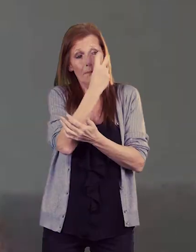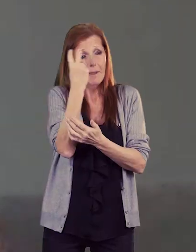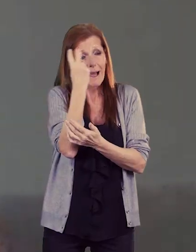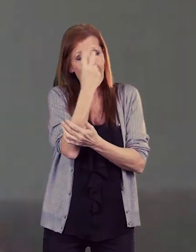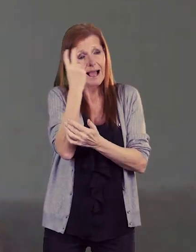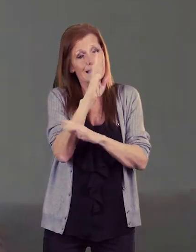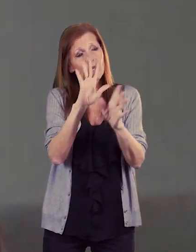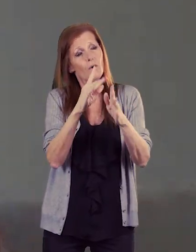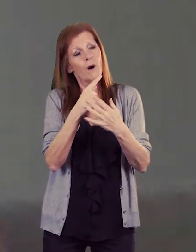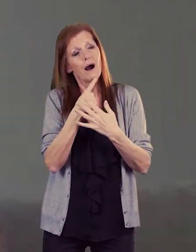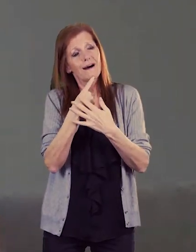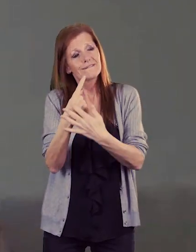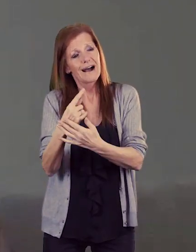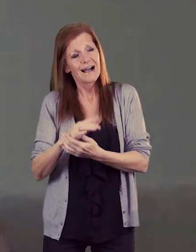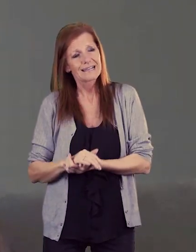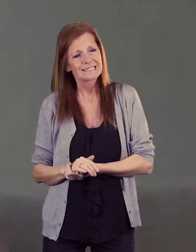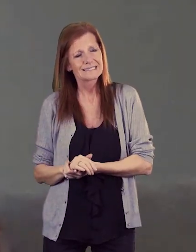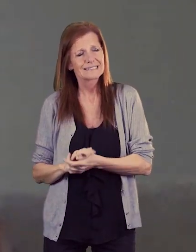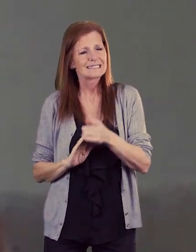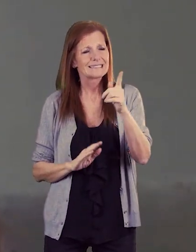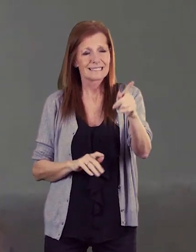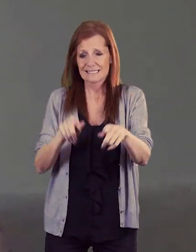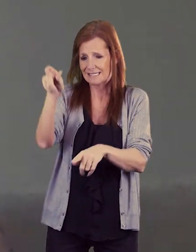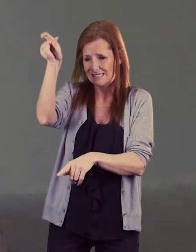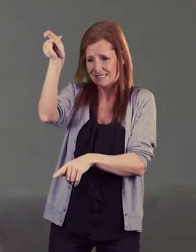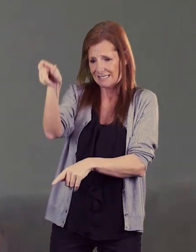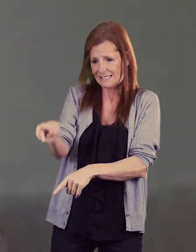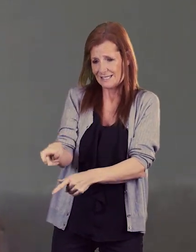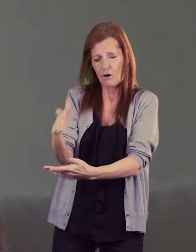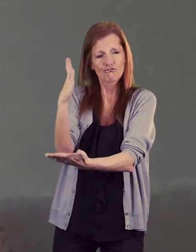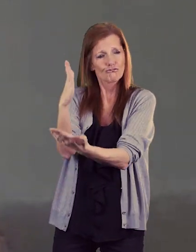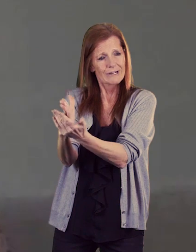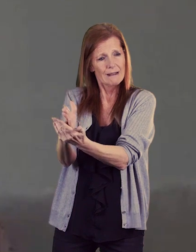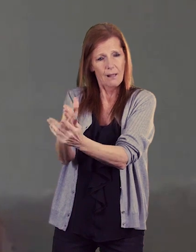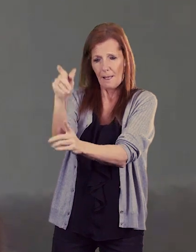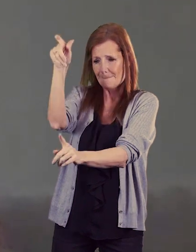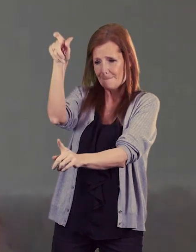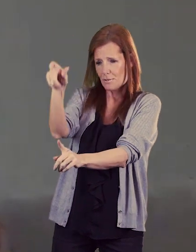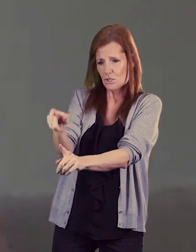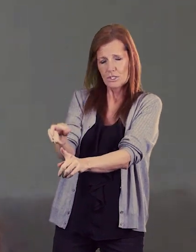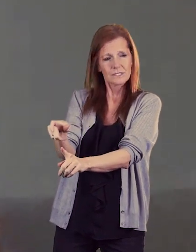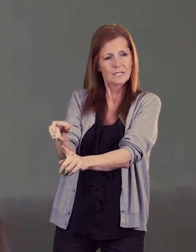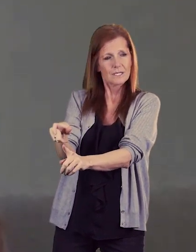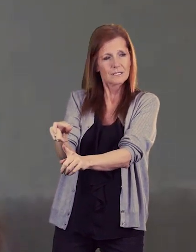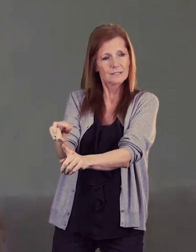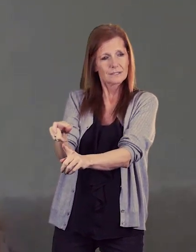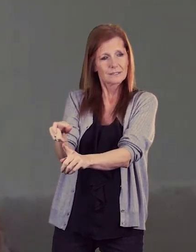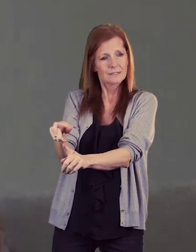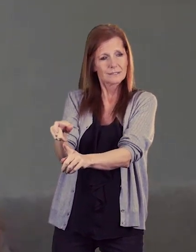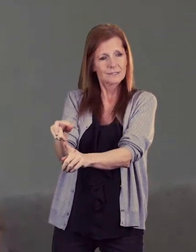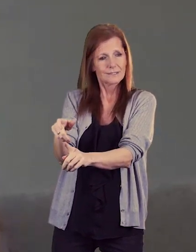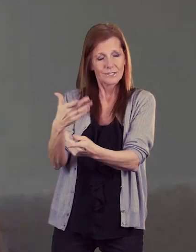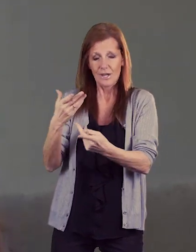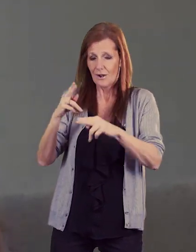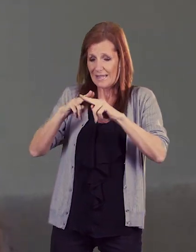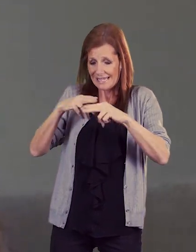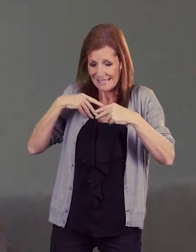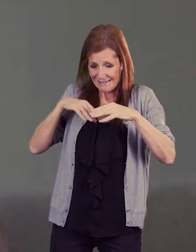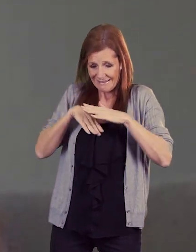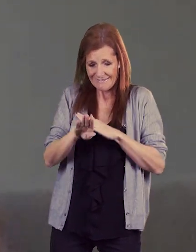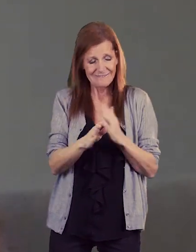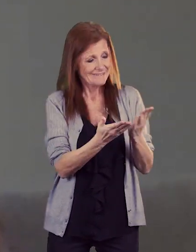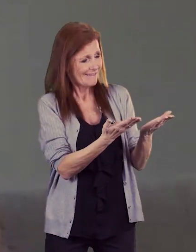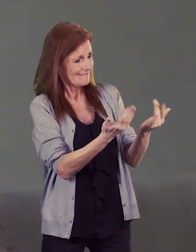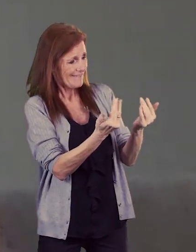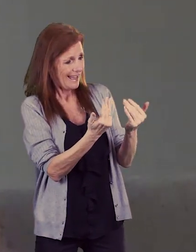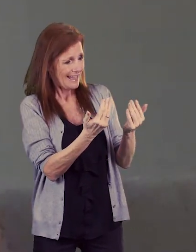have a human point of contact so if I'm coming to your building or I'm ringing your building that is